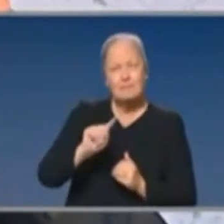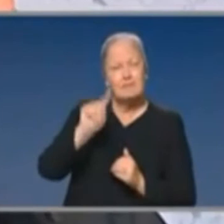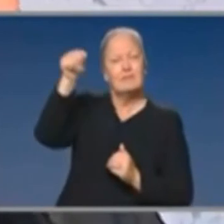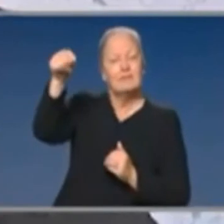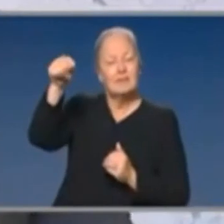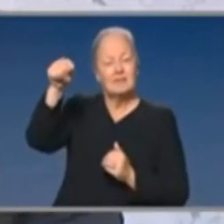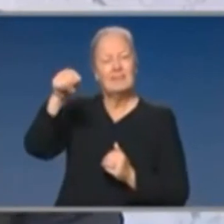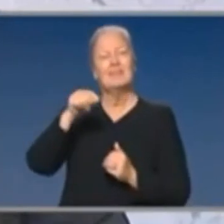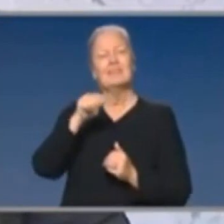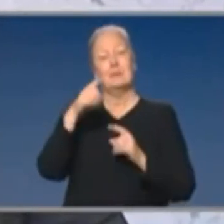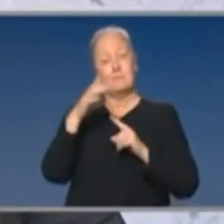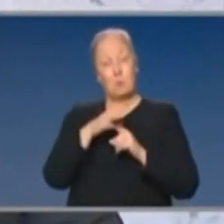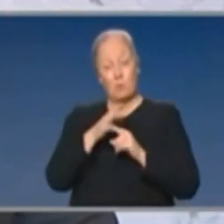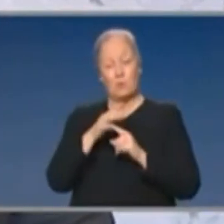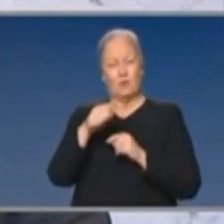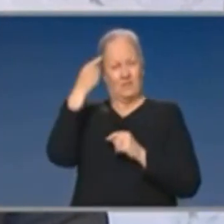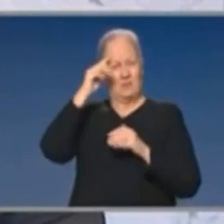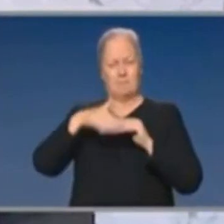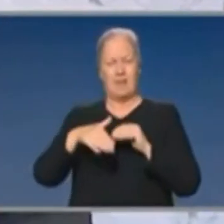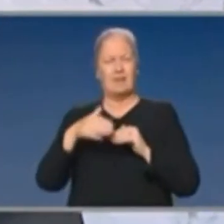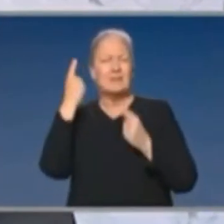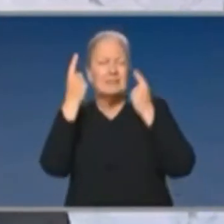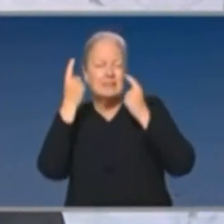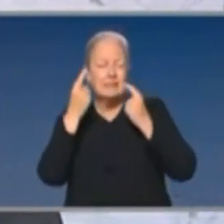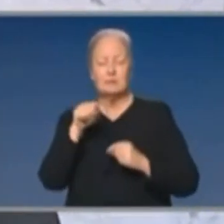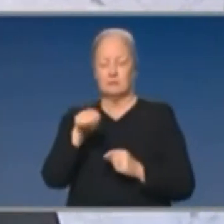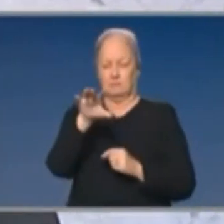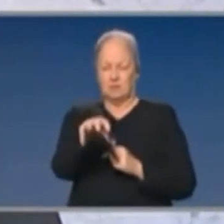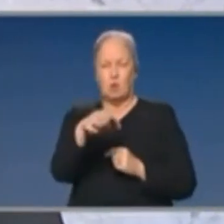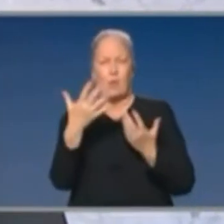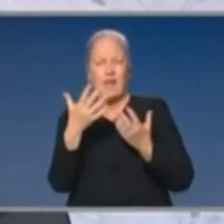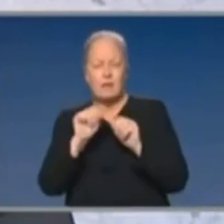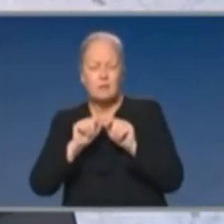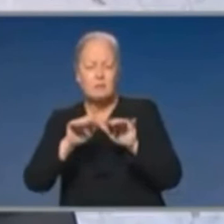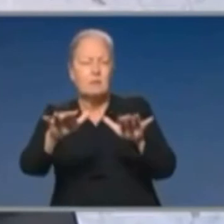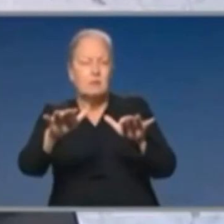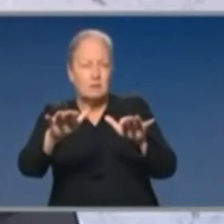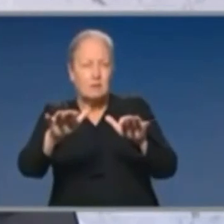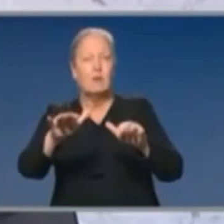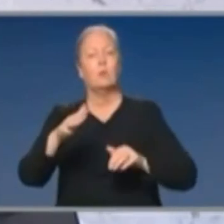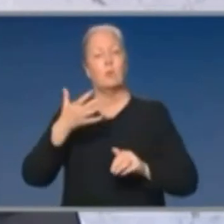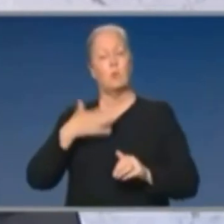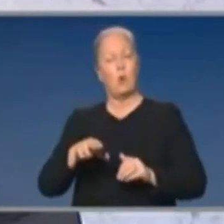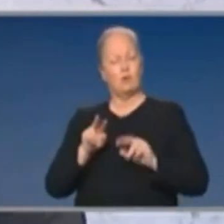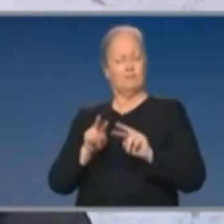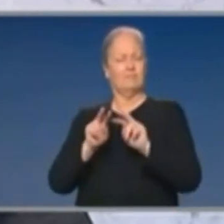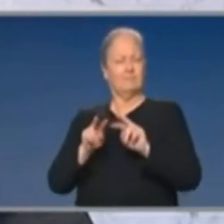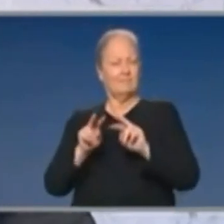that the hotspot strategy is part of that because it enables different parts of the state to be treated